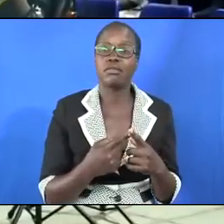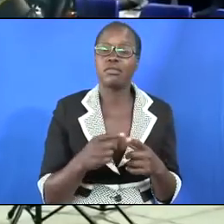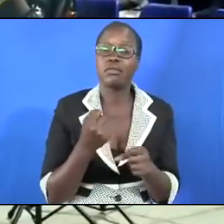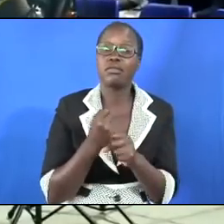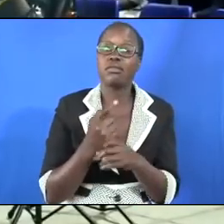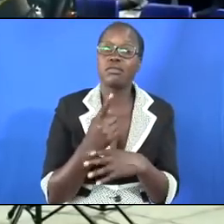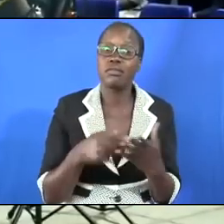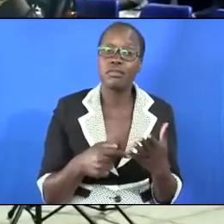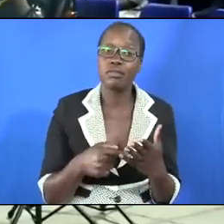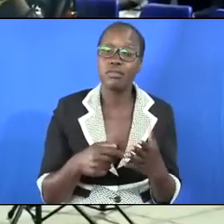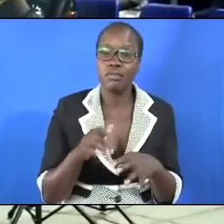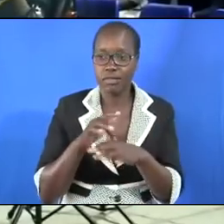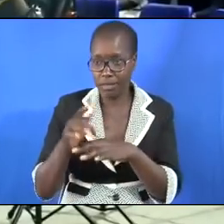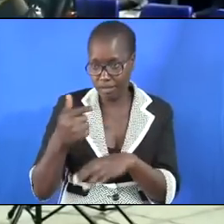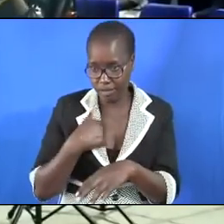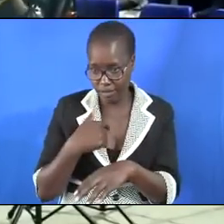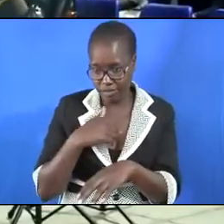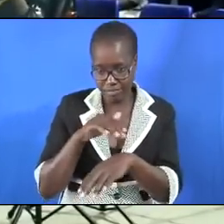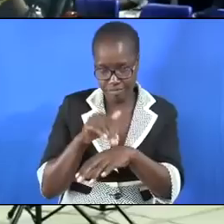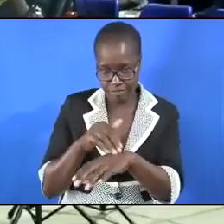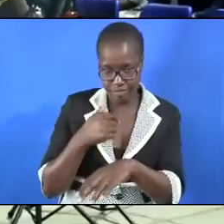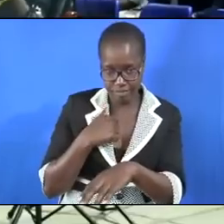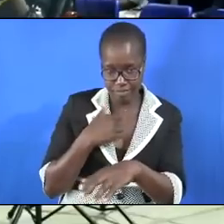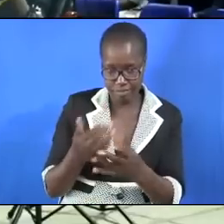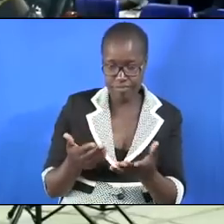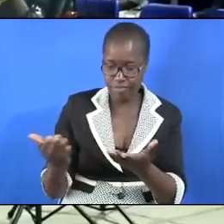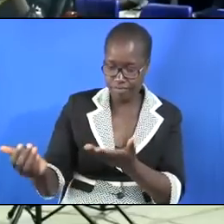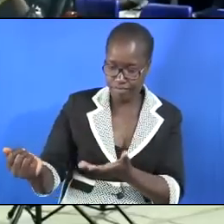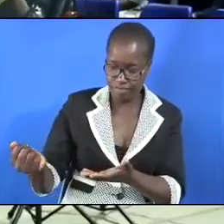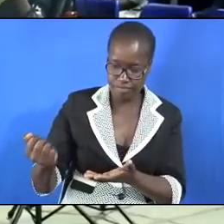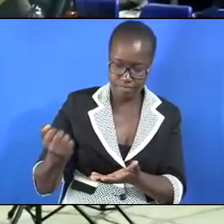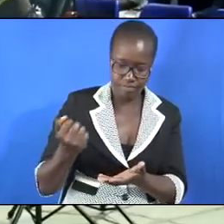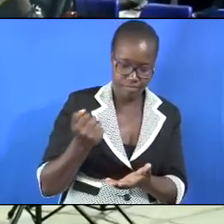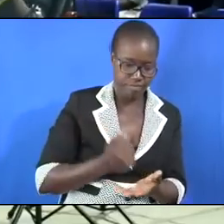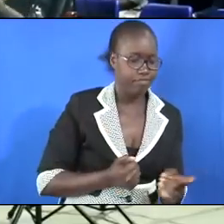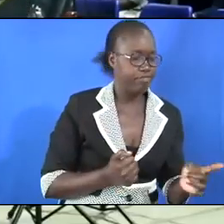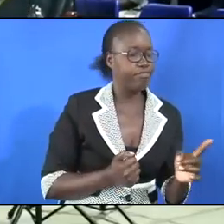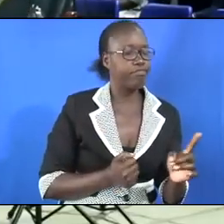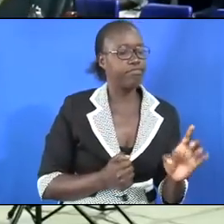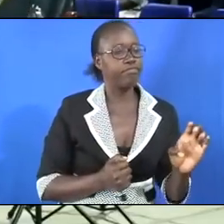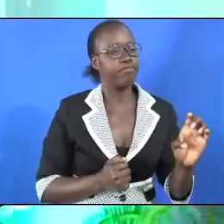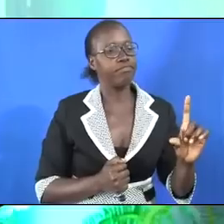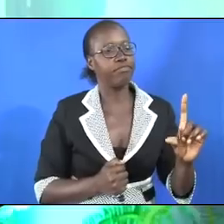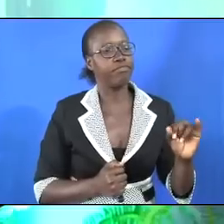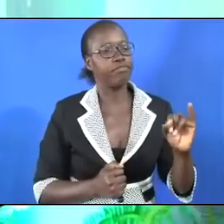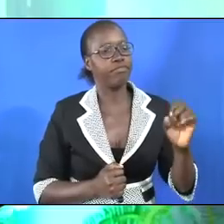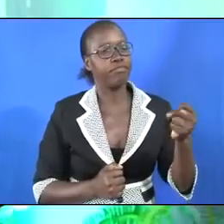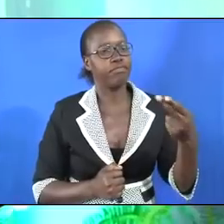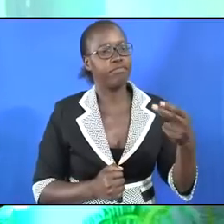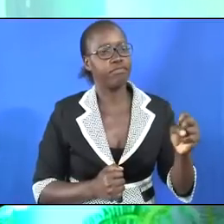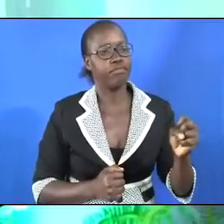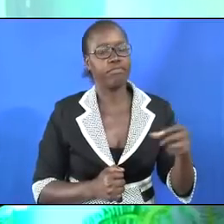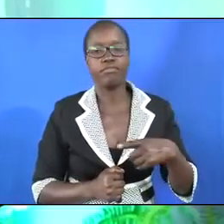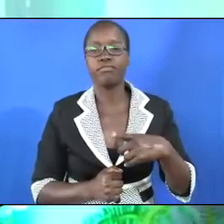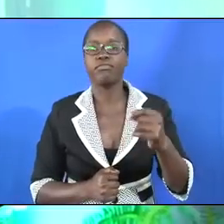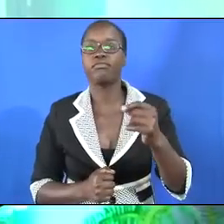Elisha say send him to me so he brought to Elisha and Elisha tells the man go